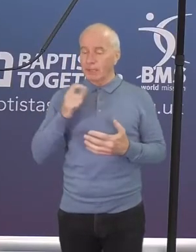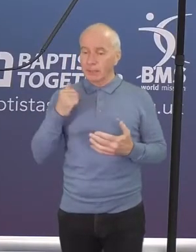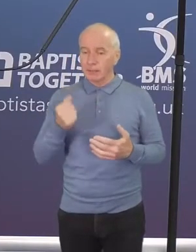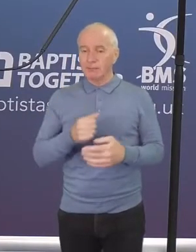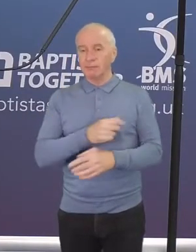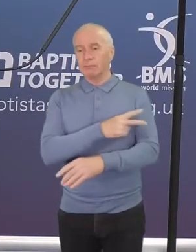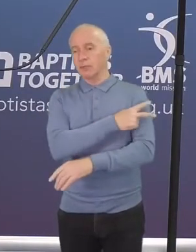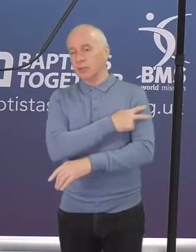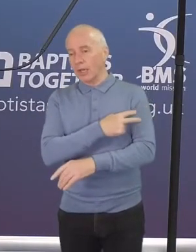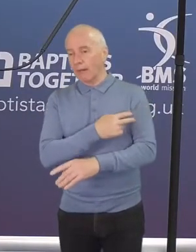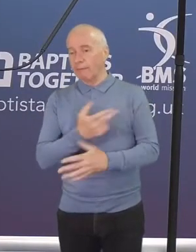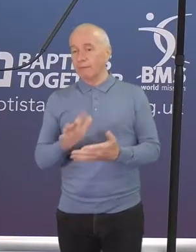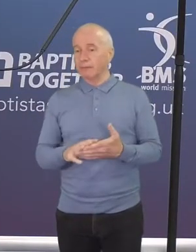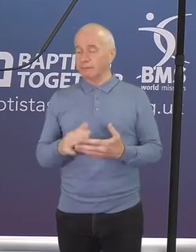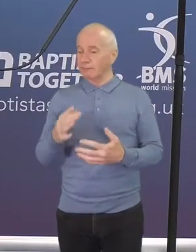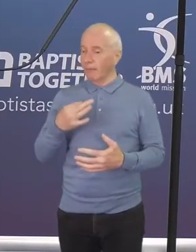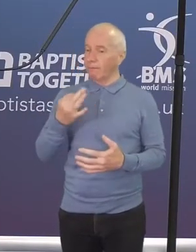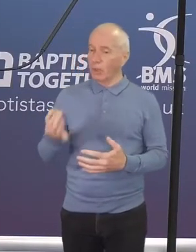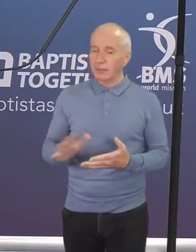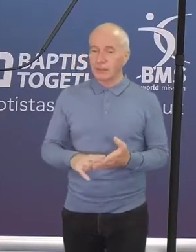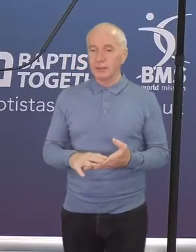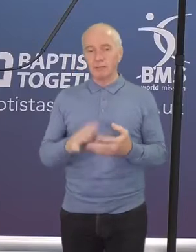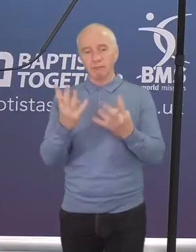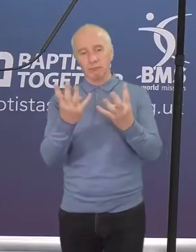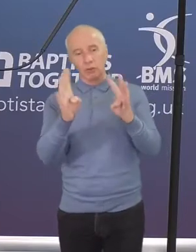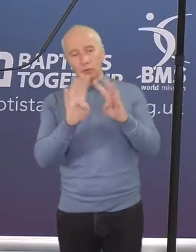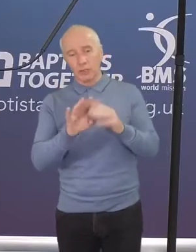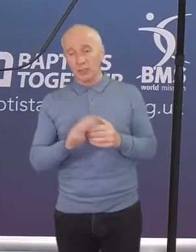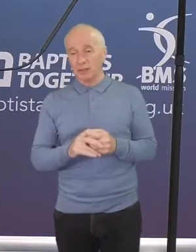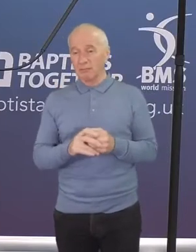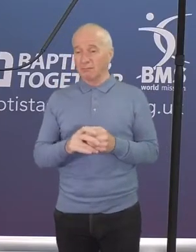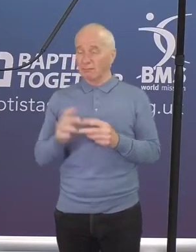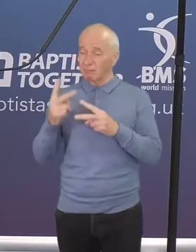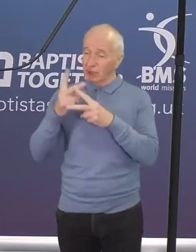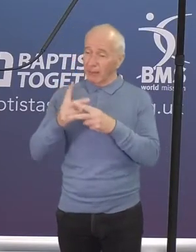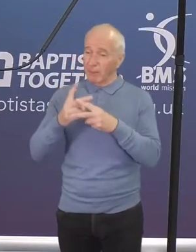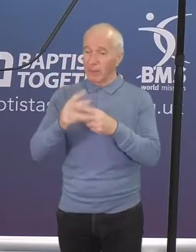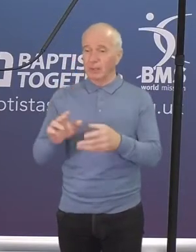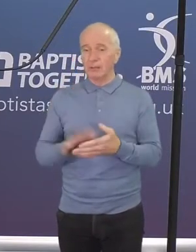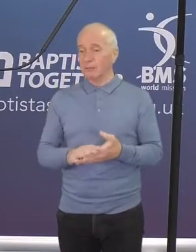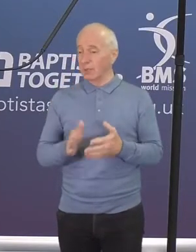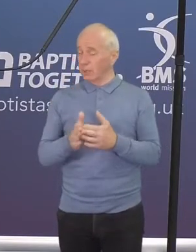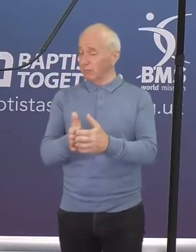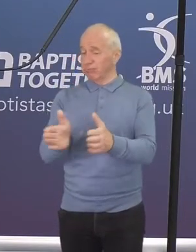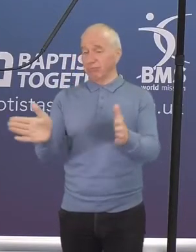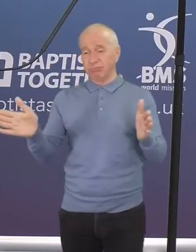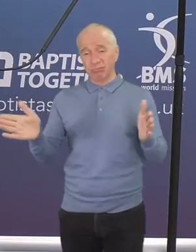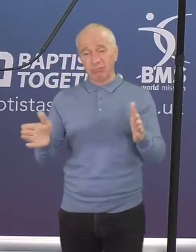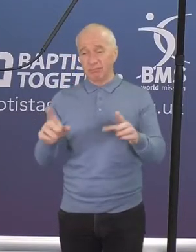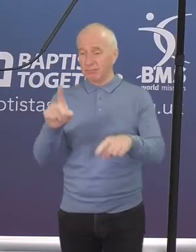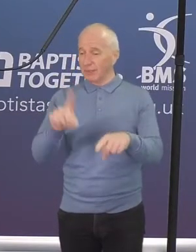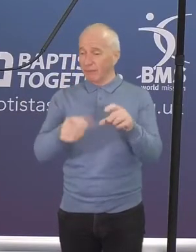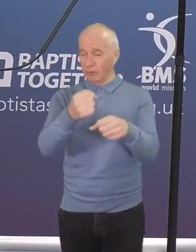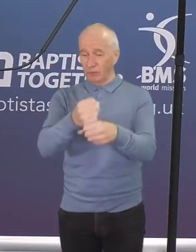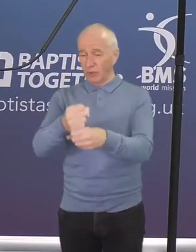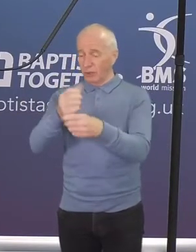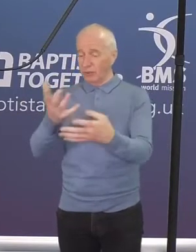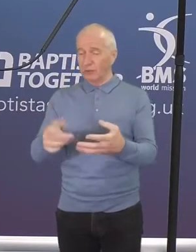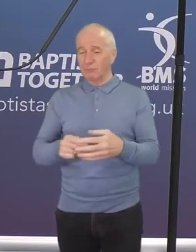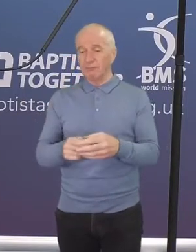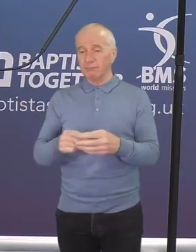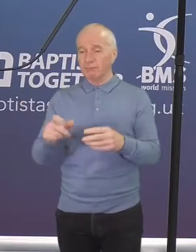staff, volunteers, trustees, chaplains across all of our churches, colleges,